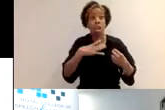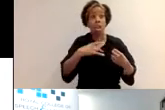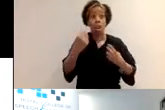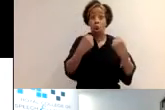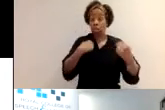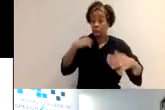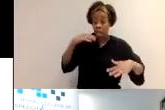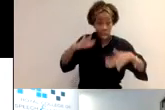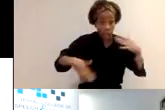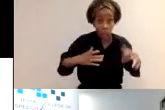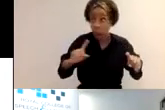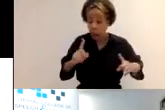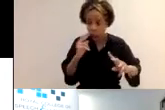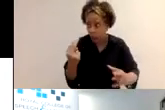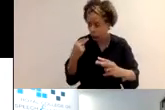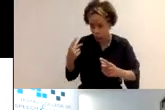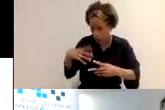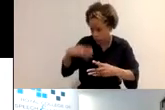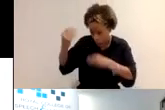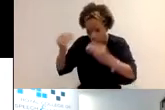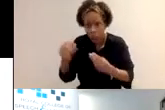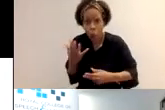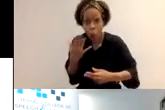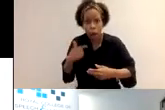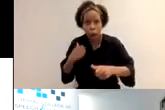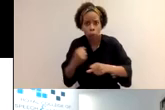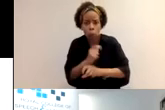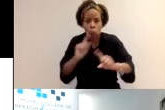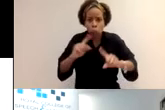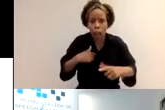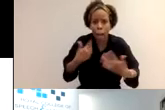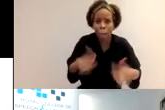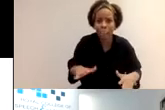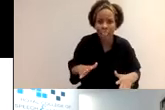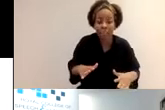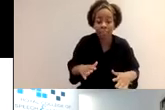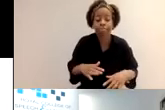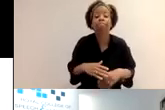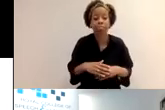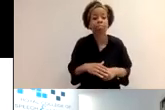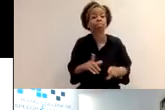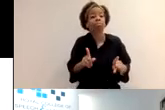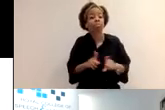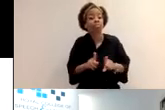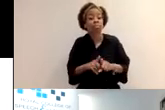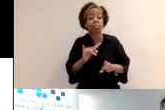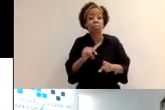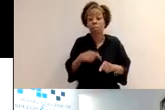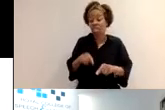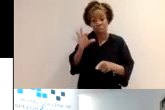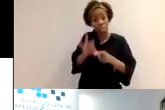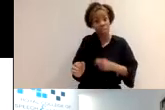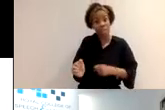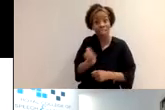because you're trying to think about what did I do on this date. And the other thing to point out is that it may be on a particular date you did your activity,